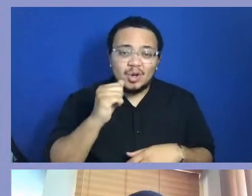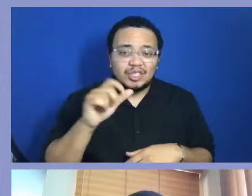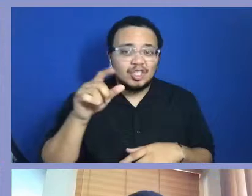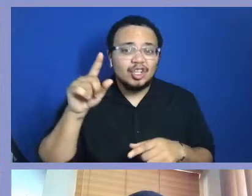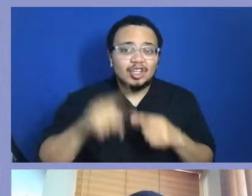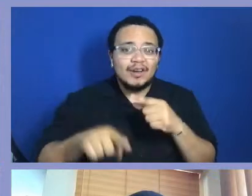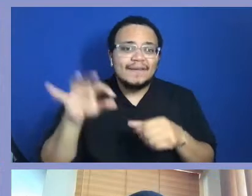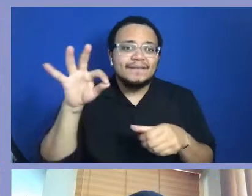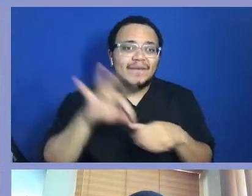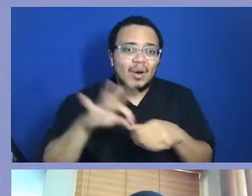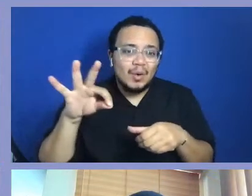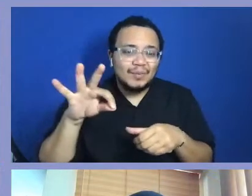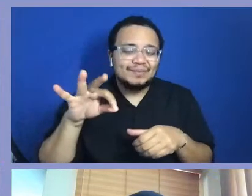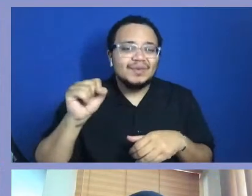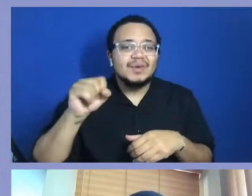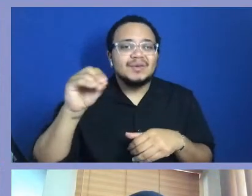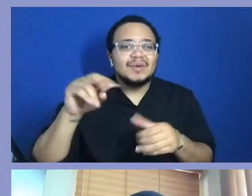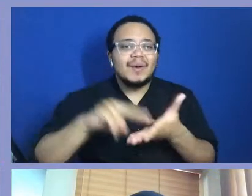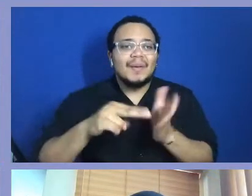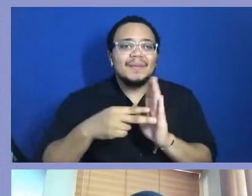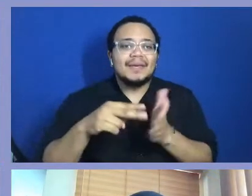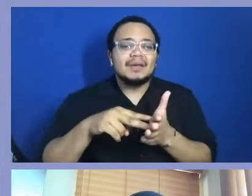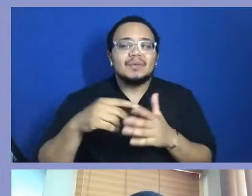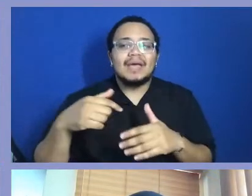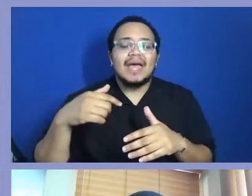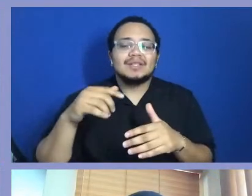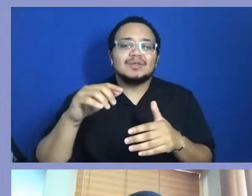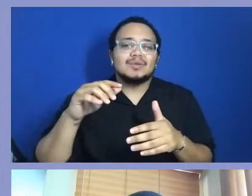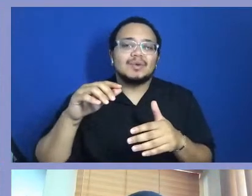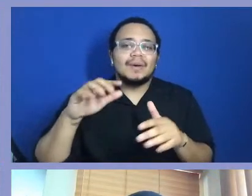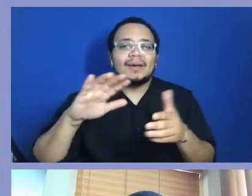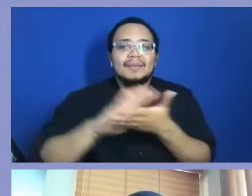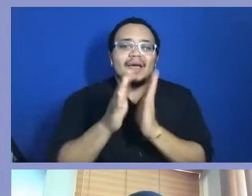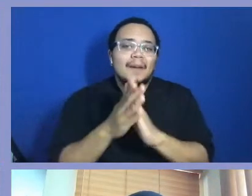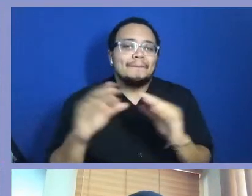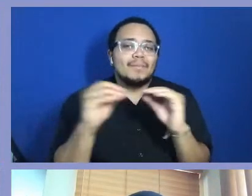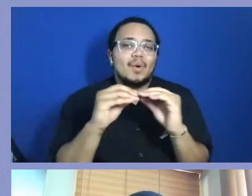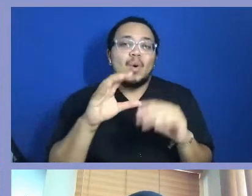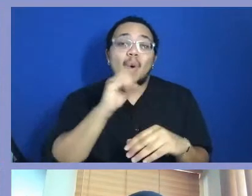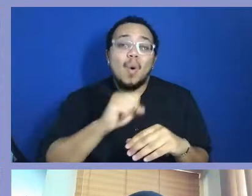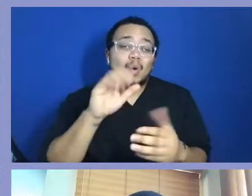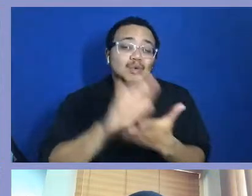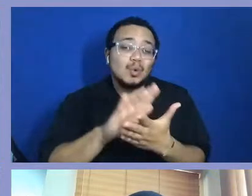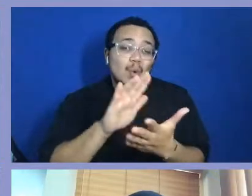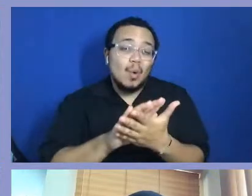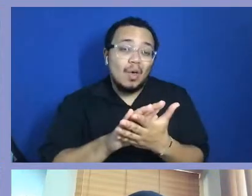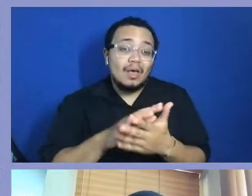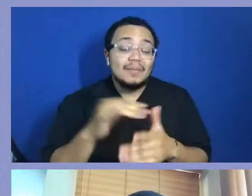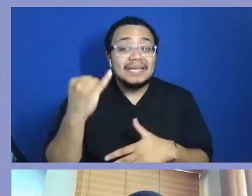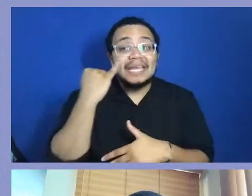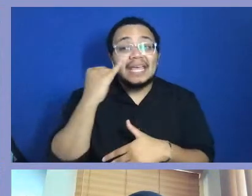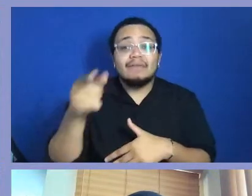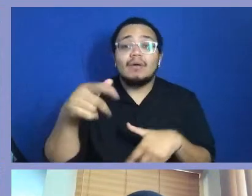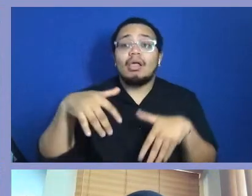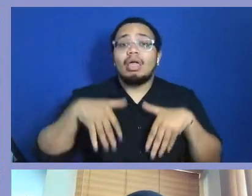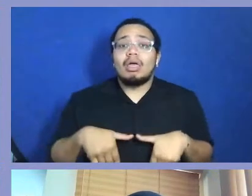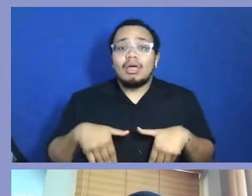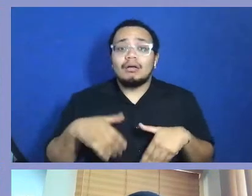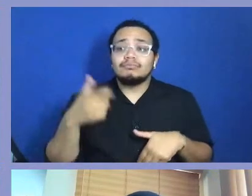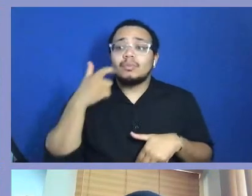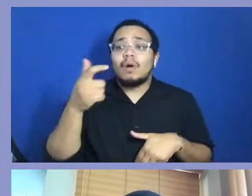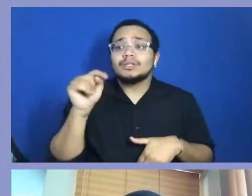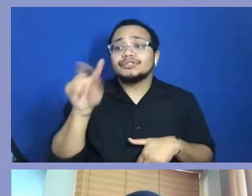back to old school, such is life. Because if you stand on the sidelines watching TV and you're not out there,